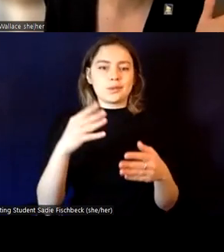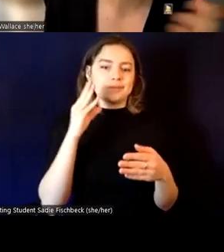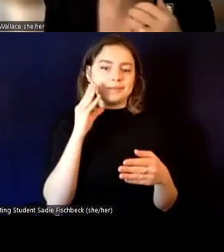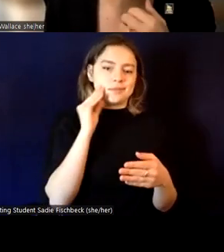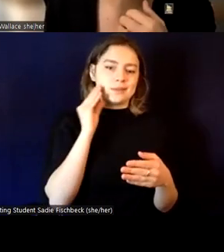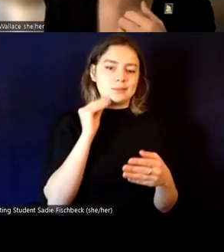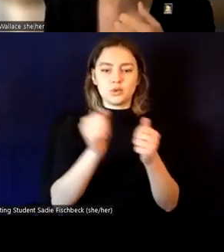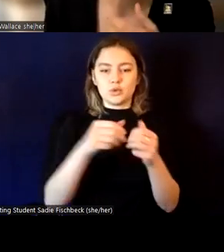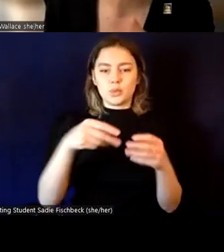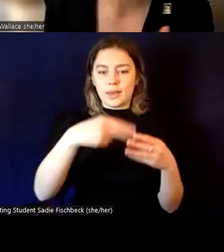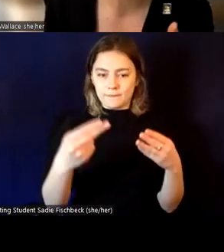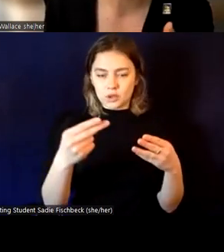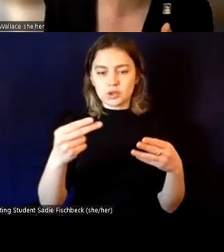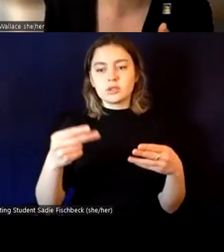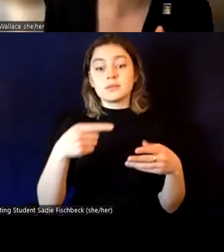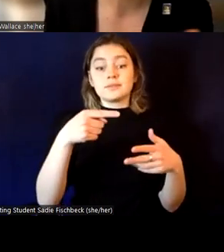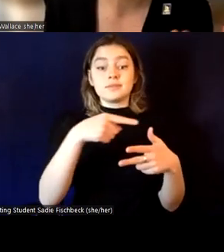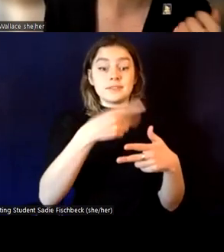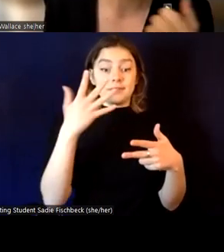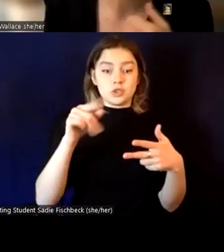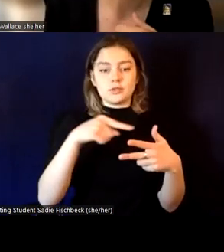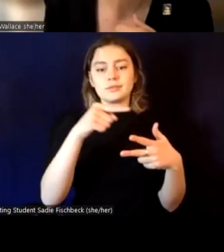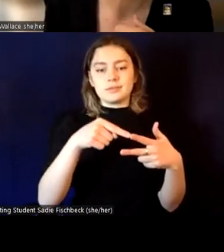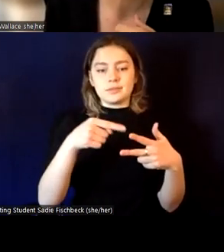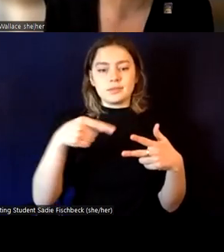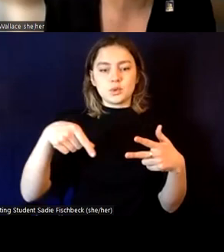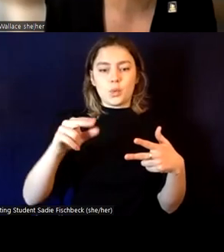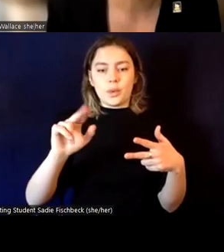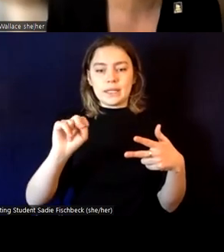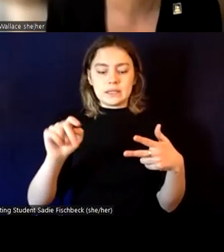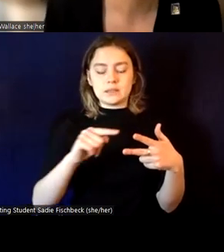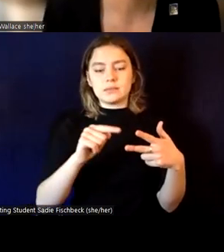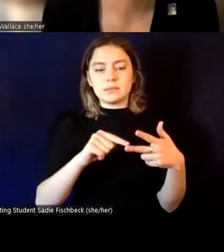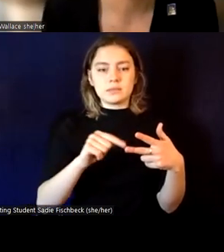to, to Sarah and Quinn about what other, um, advice and guidance you might offer.